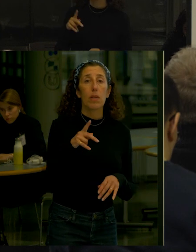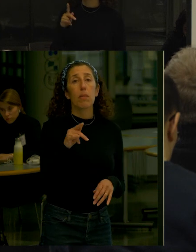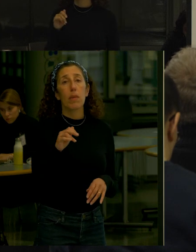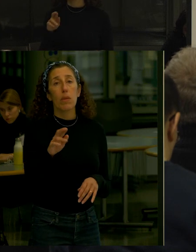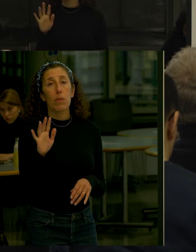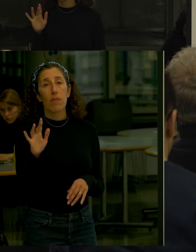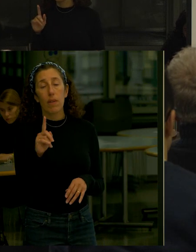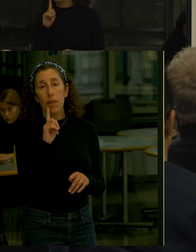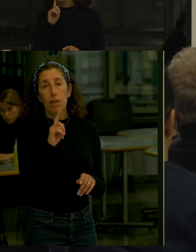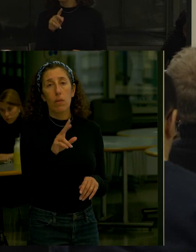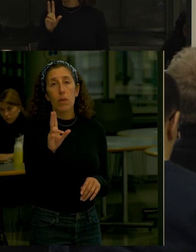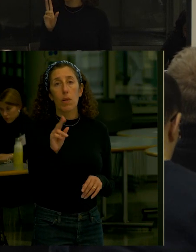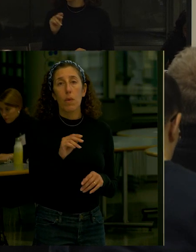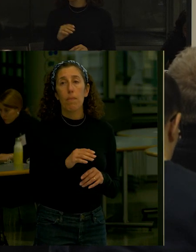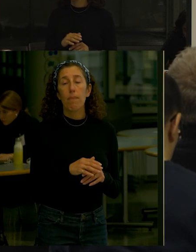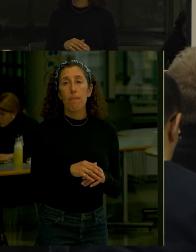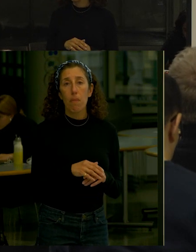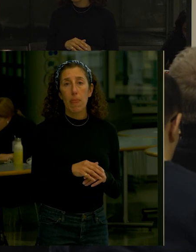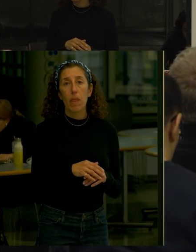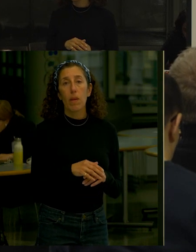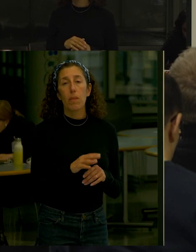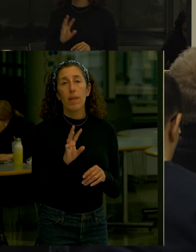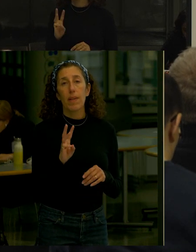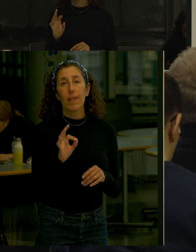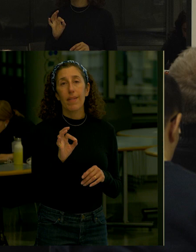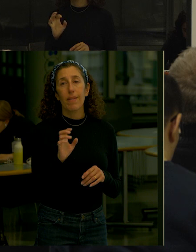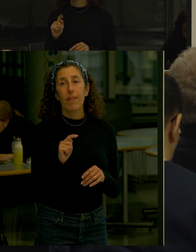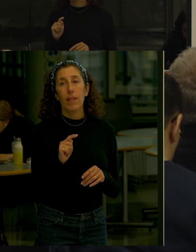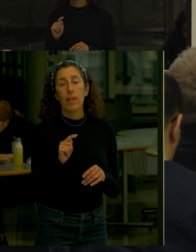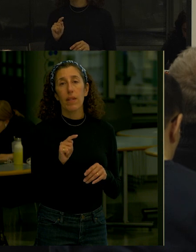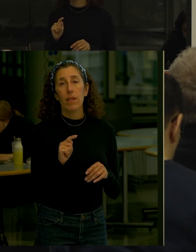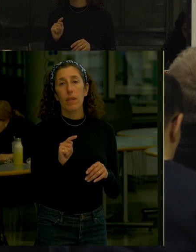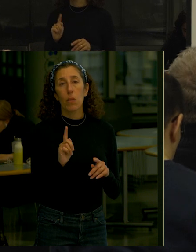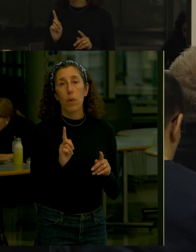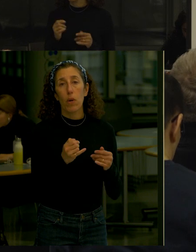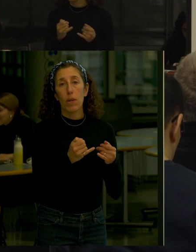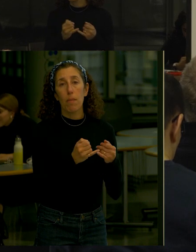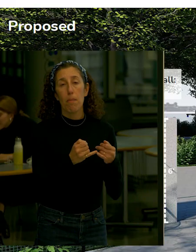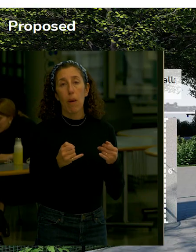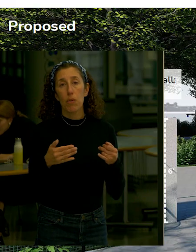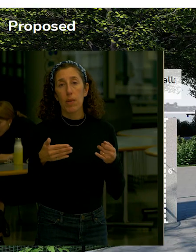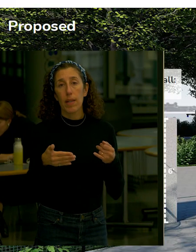six feet north from the current boundary of the Esplanade